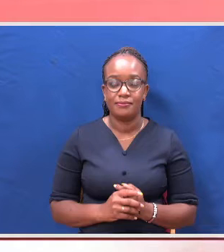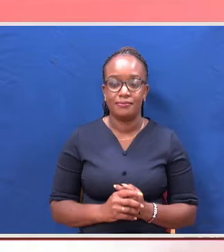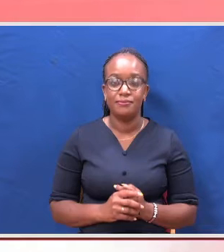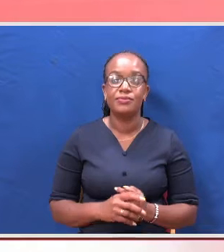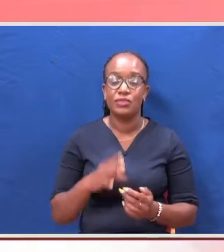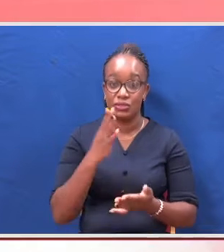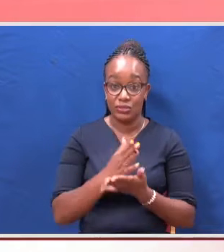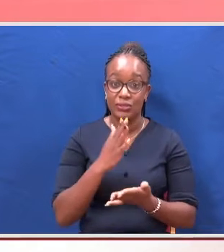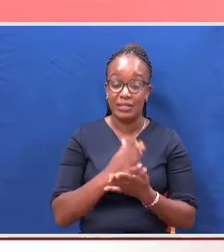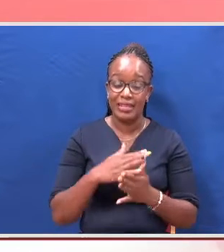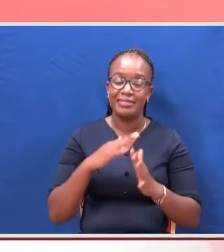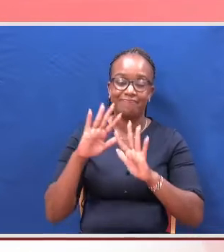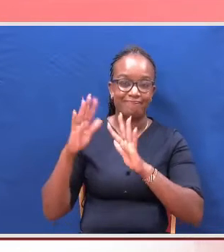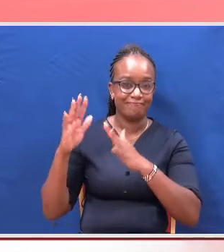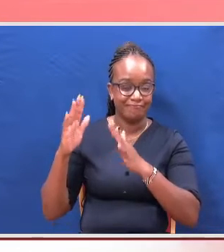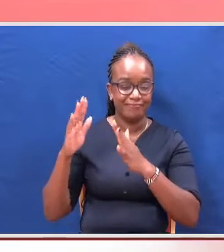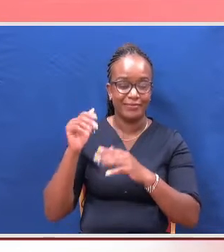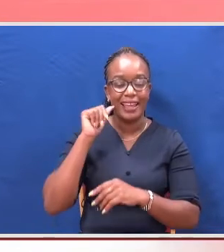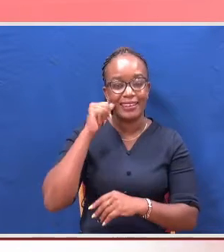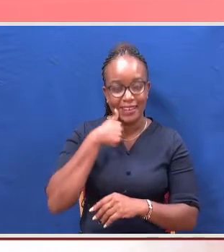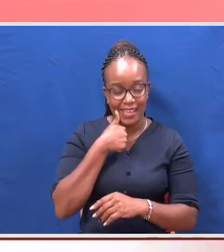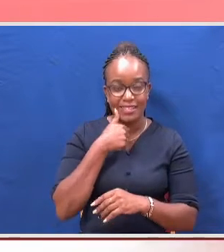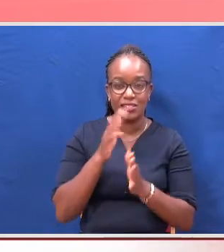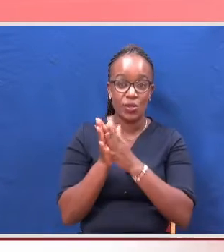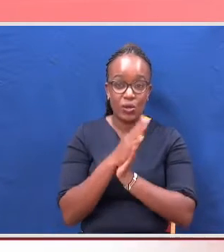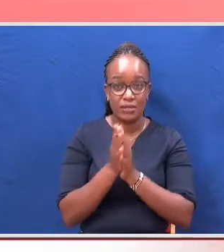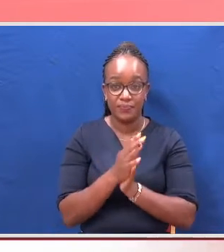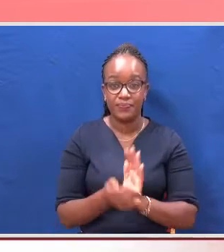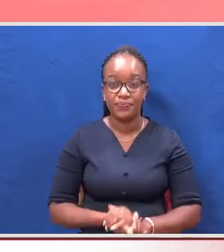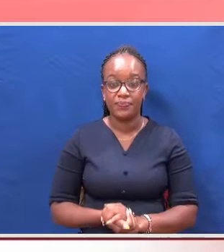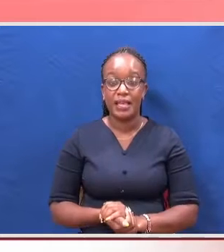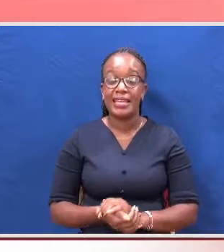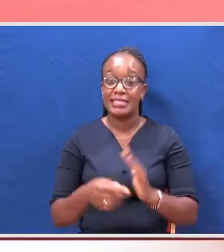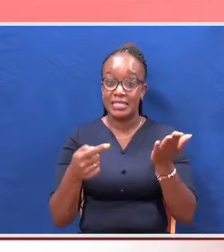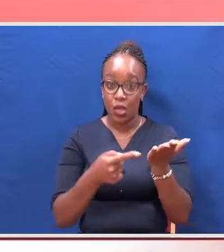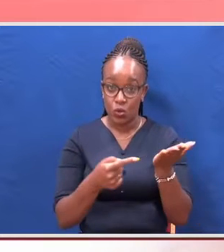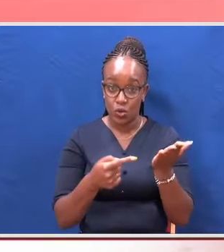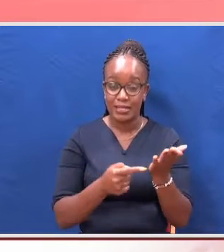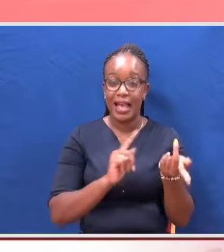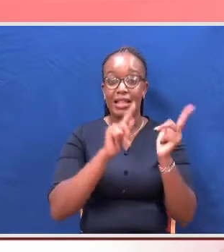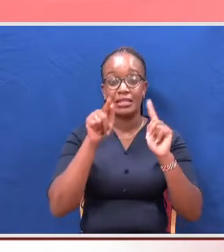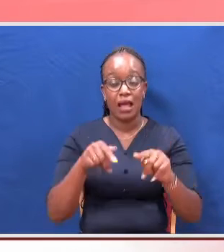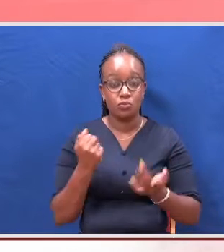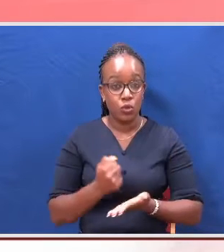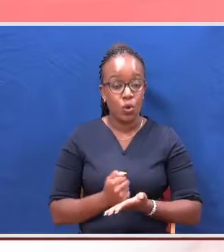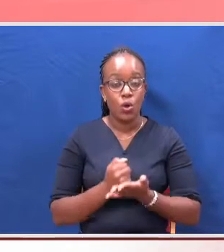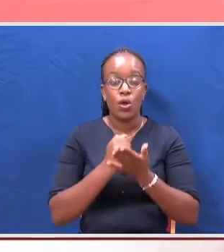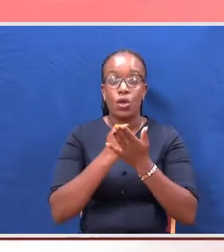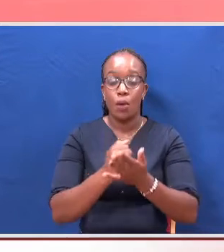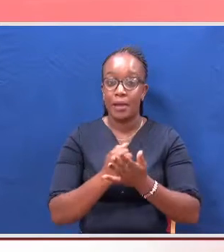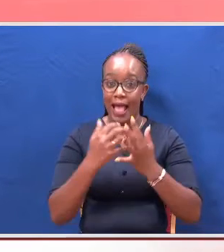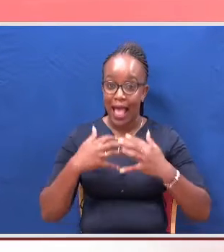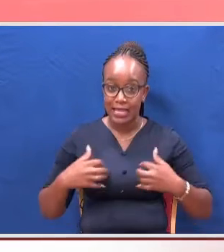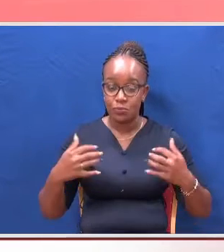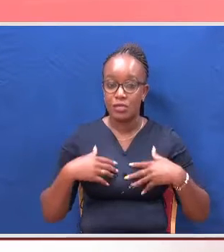guys indeed well done david mudoka now technology in this century has come to help and save humanity in so many ways for